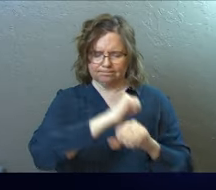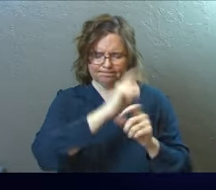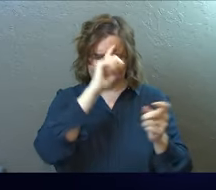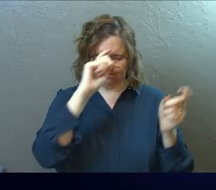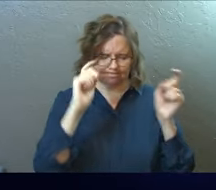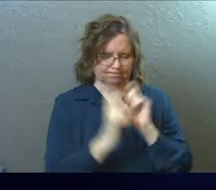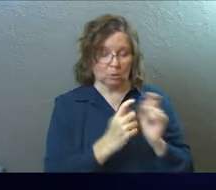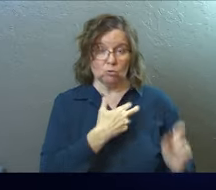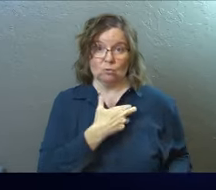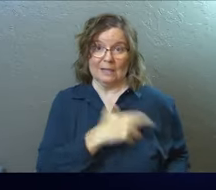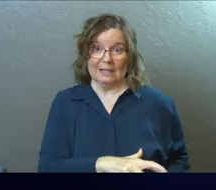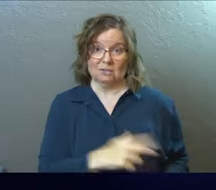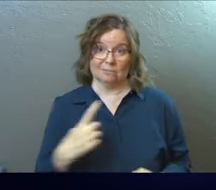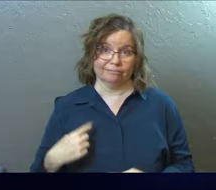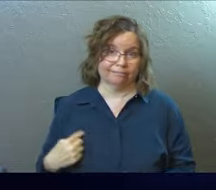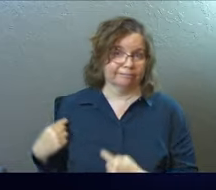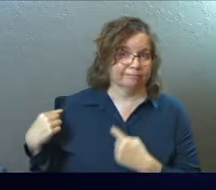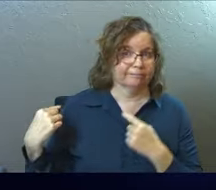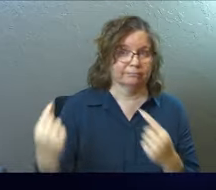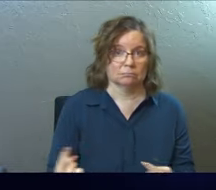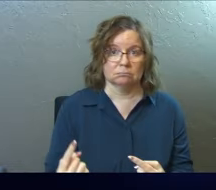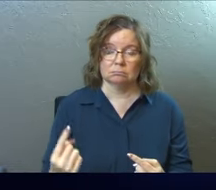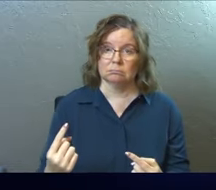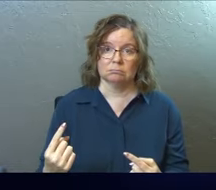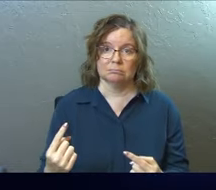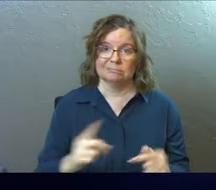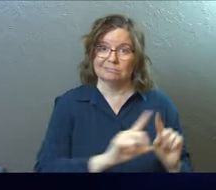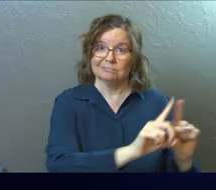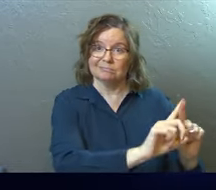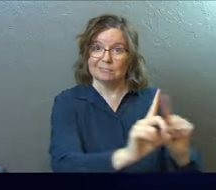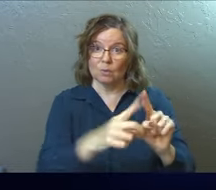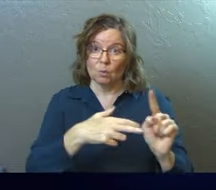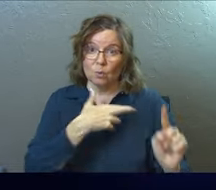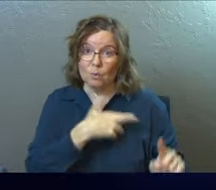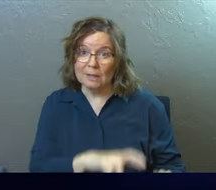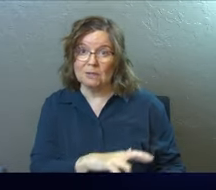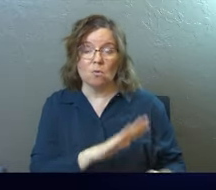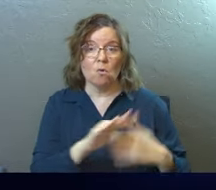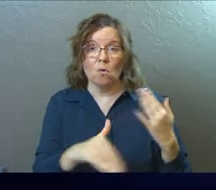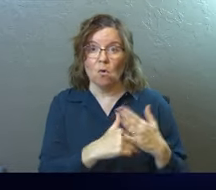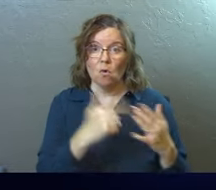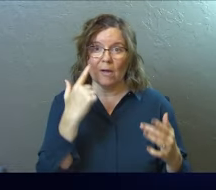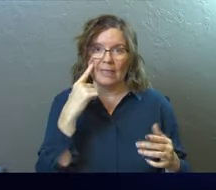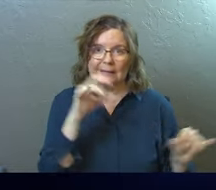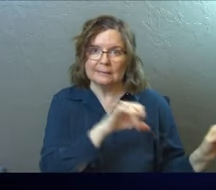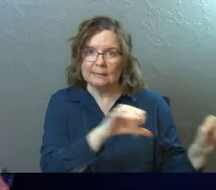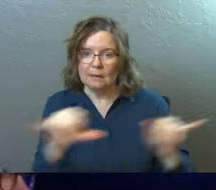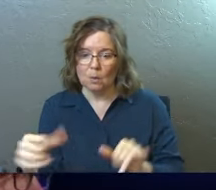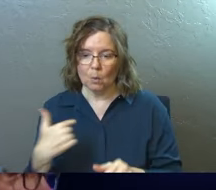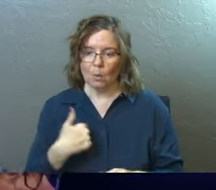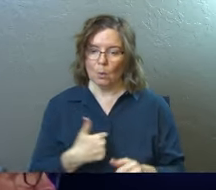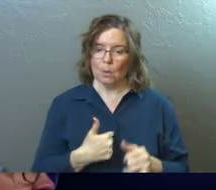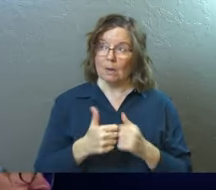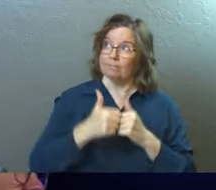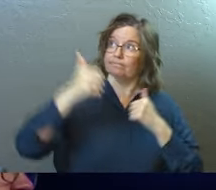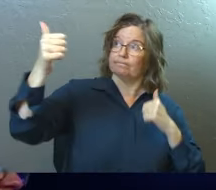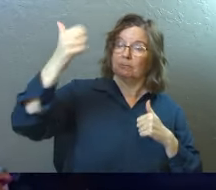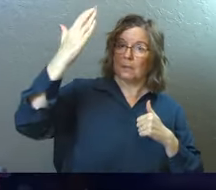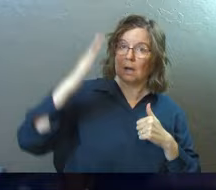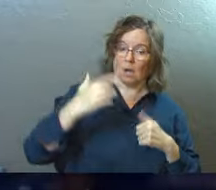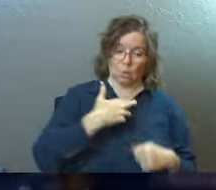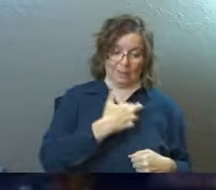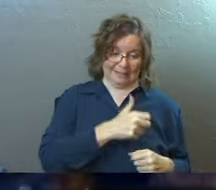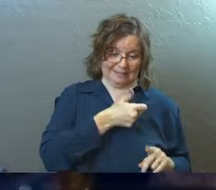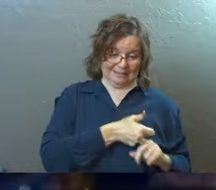all religions ever, for all time, across the globe, is that we are distant from God and